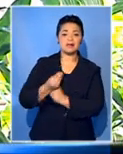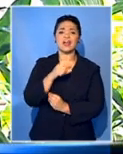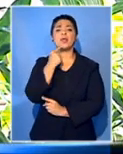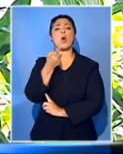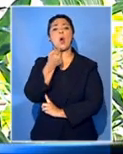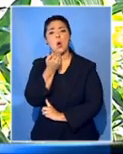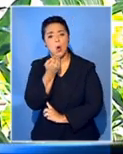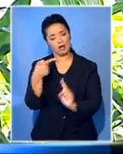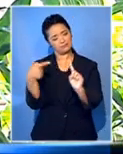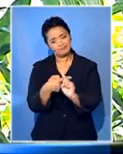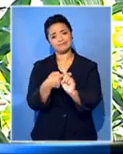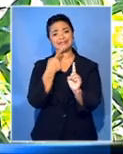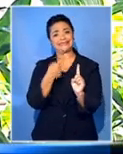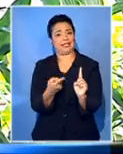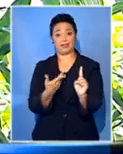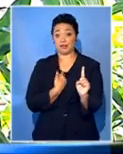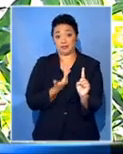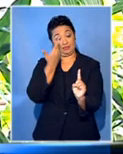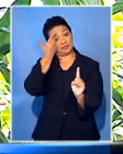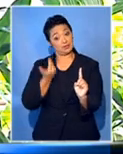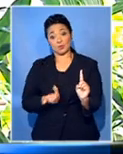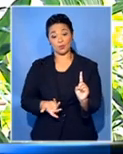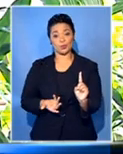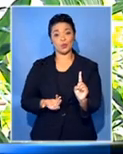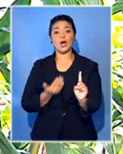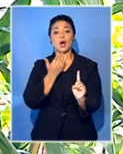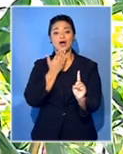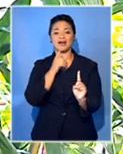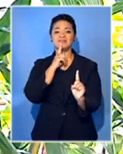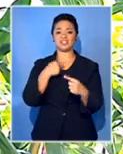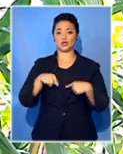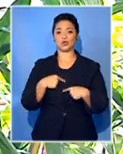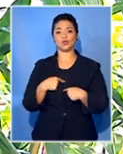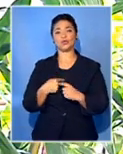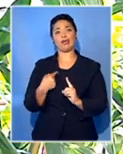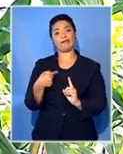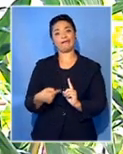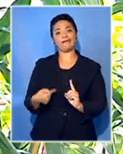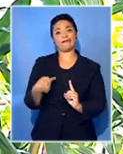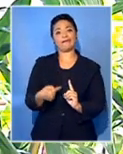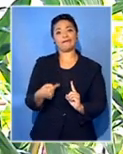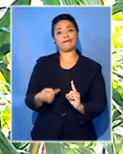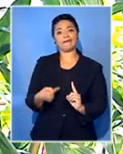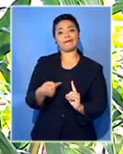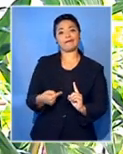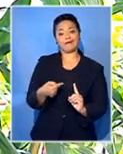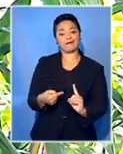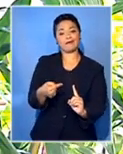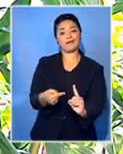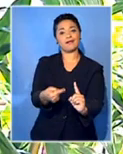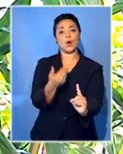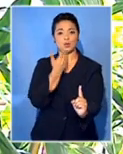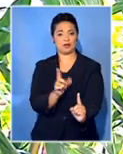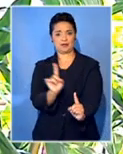name. Maybe they told you this official. We don't get names of these officials. So we will not dwell on fictitious stories. But the